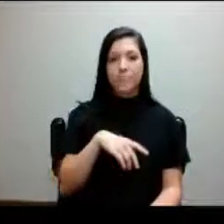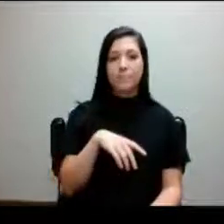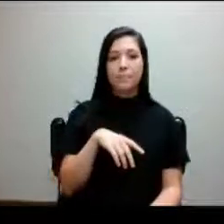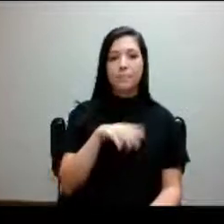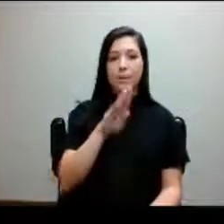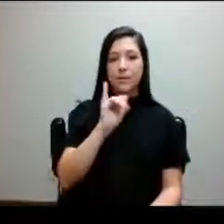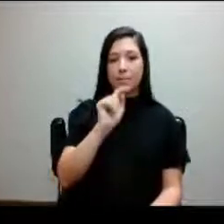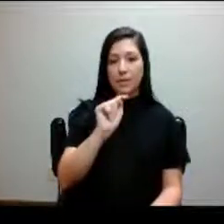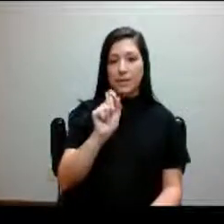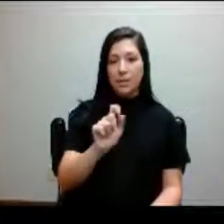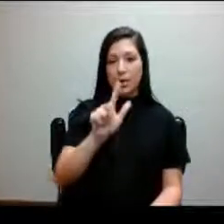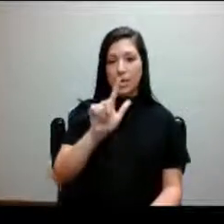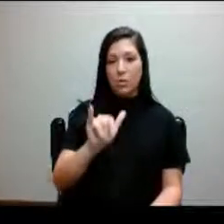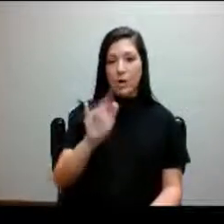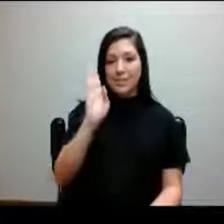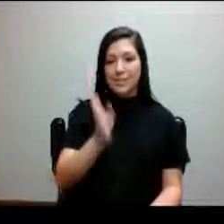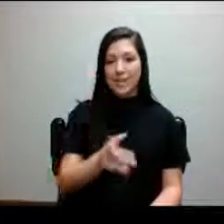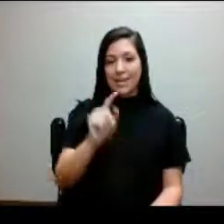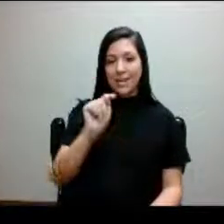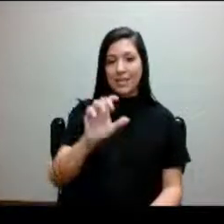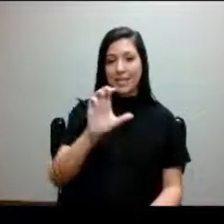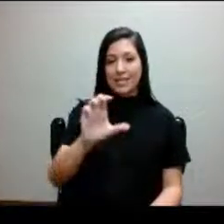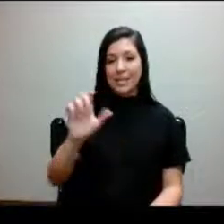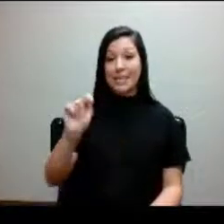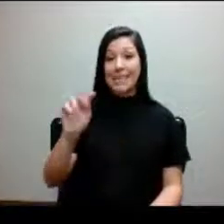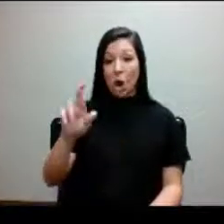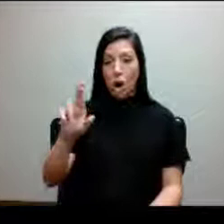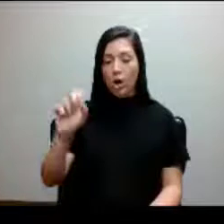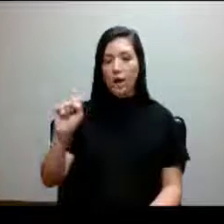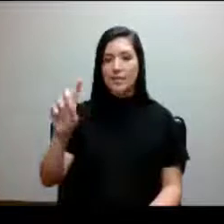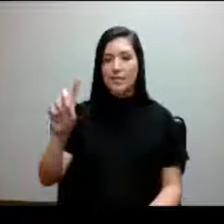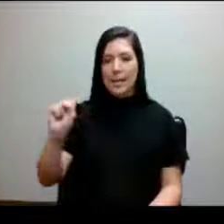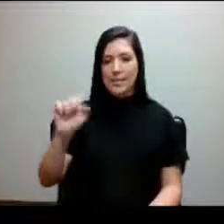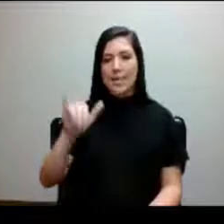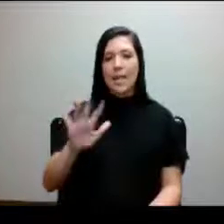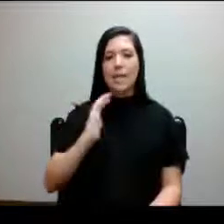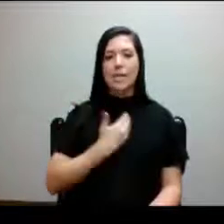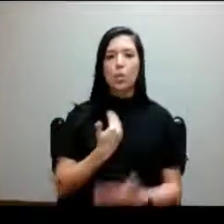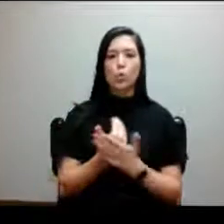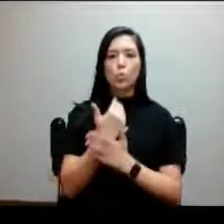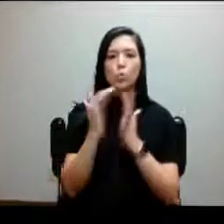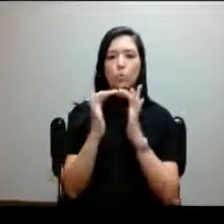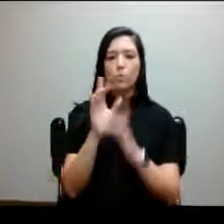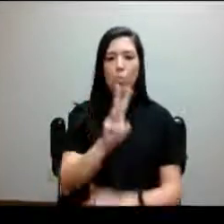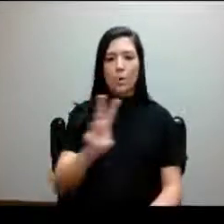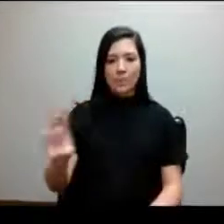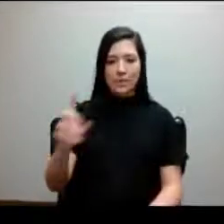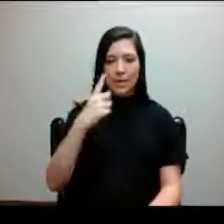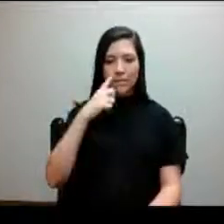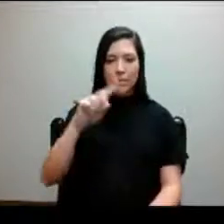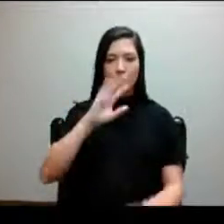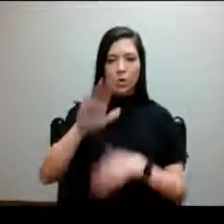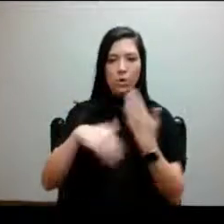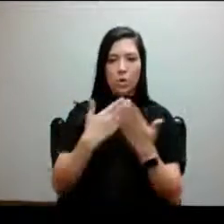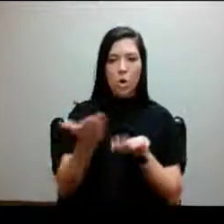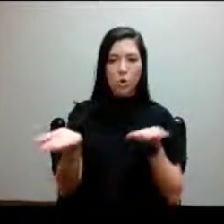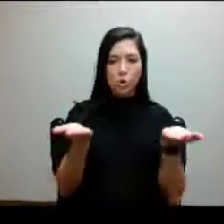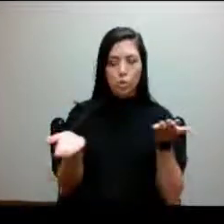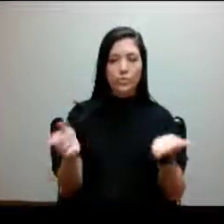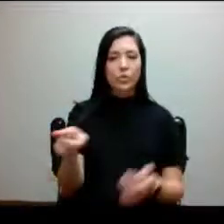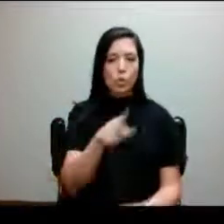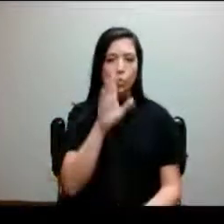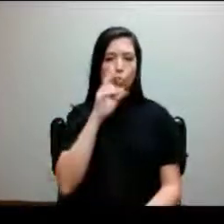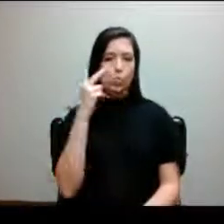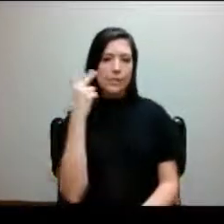slash tcctrsds. That's our new online home for all of our services. And you'll see all of those as well today too.